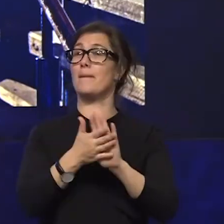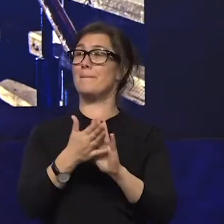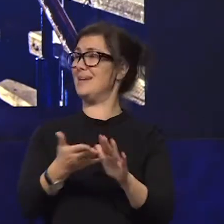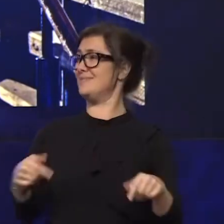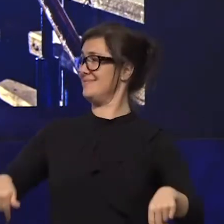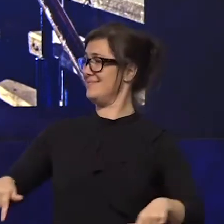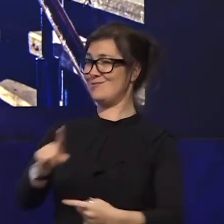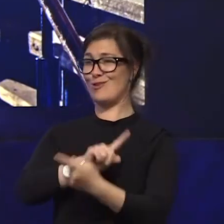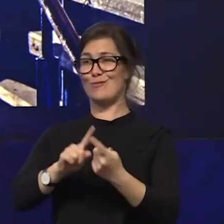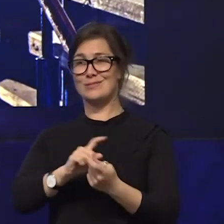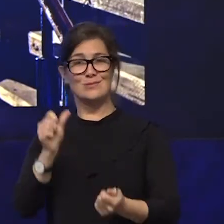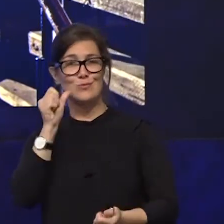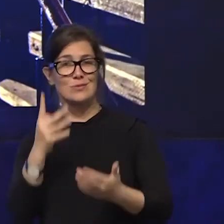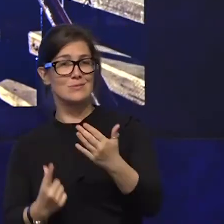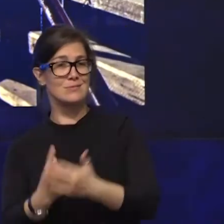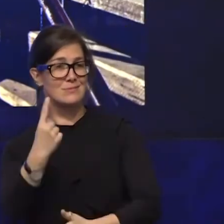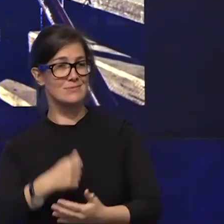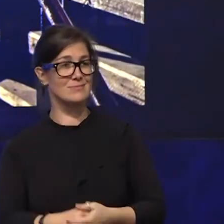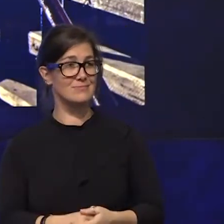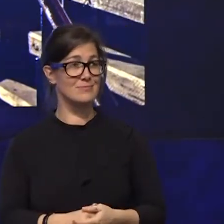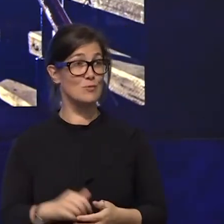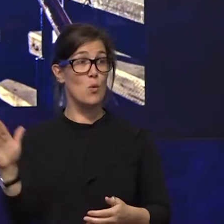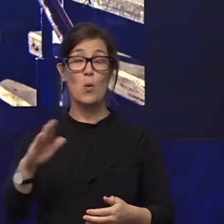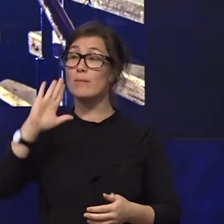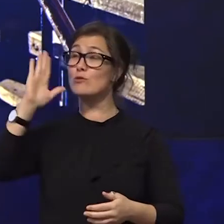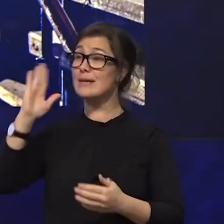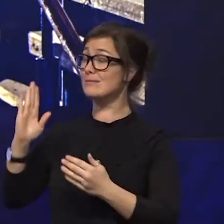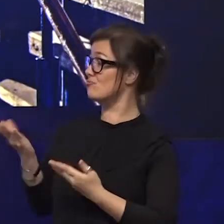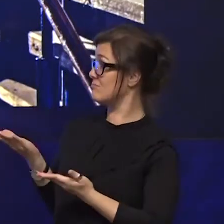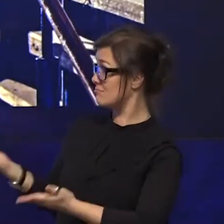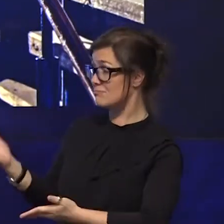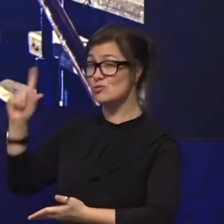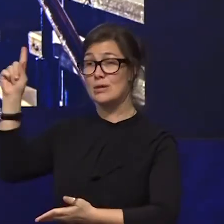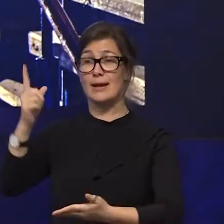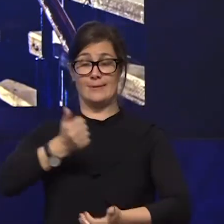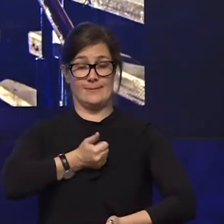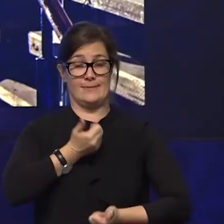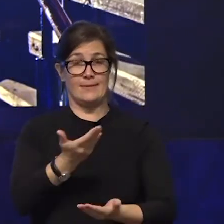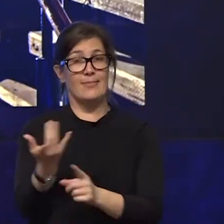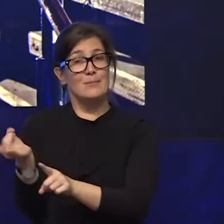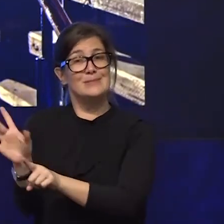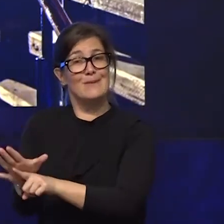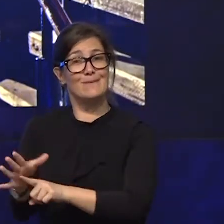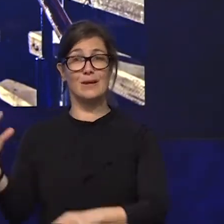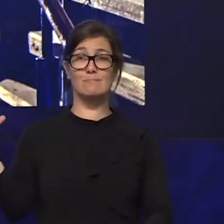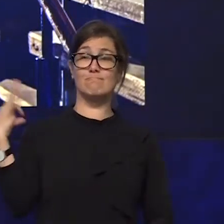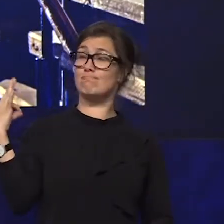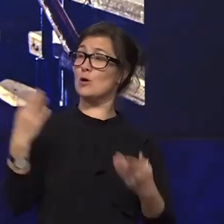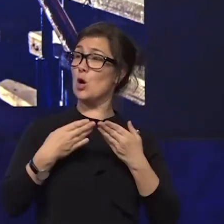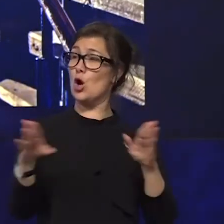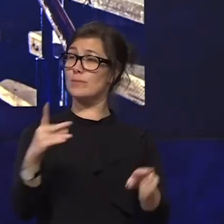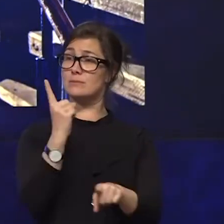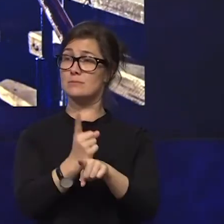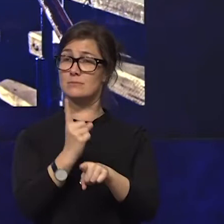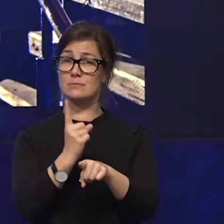today each and every speaker today has given of themselves voluntarily to share